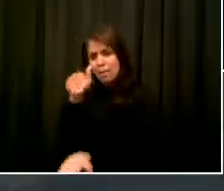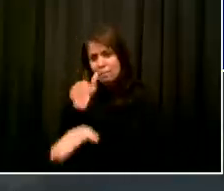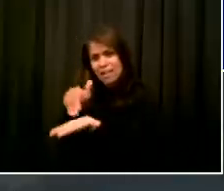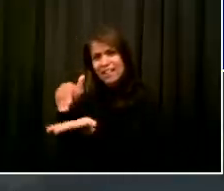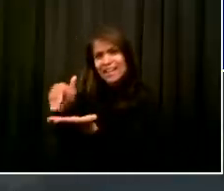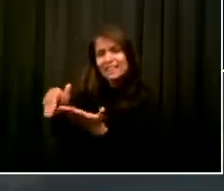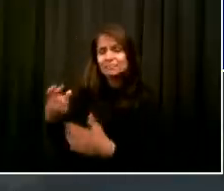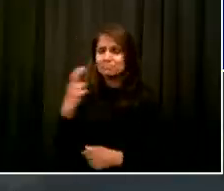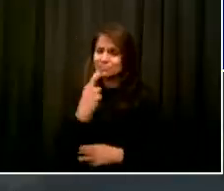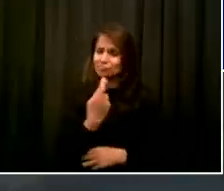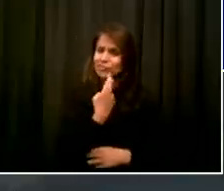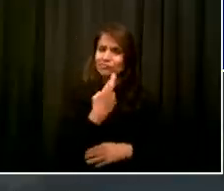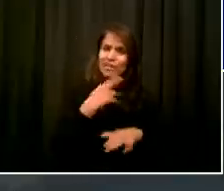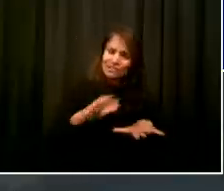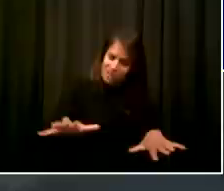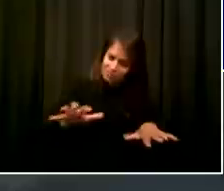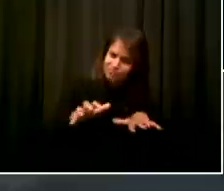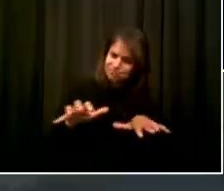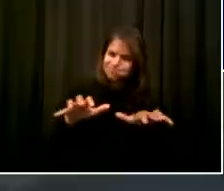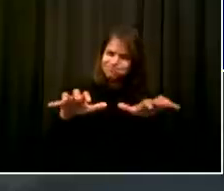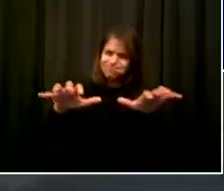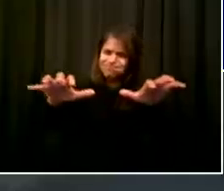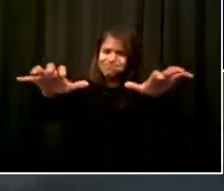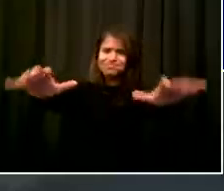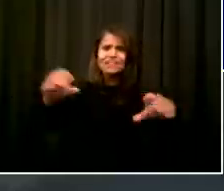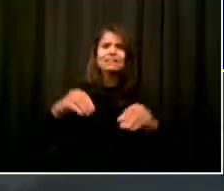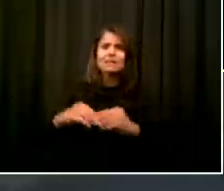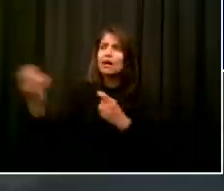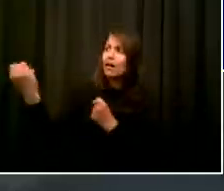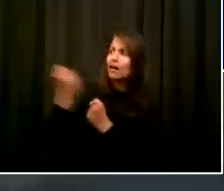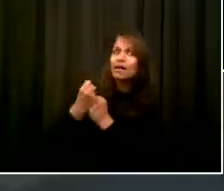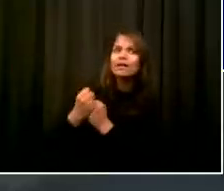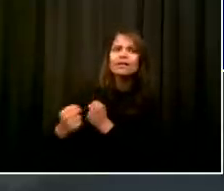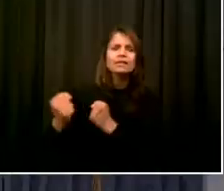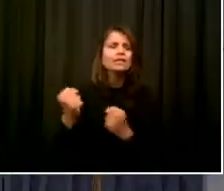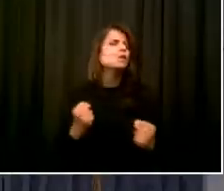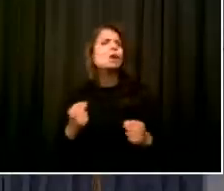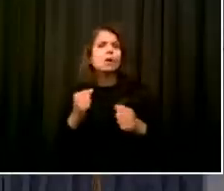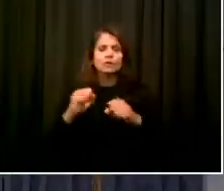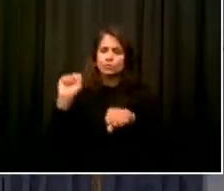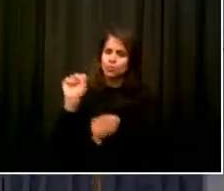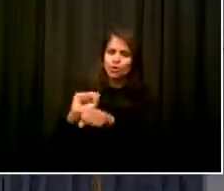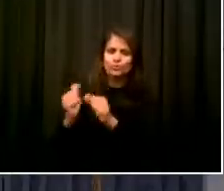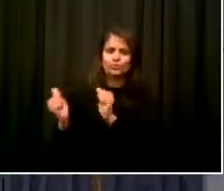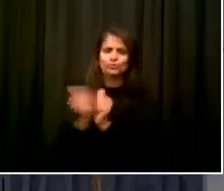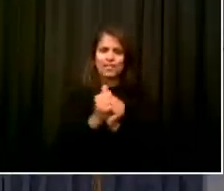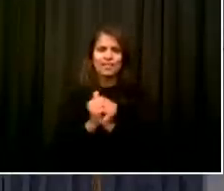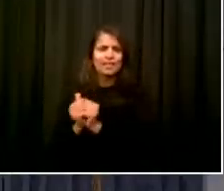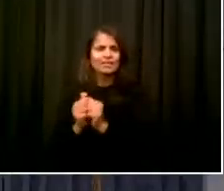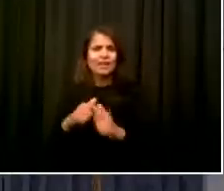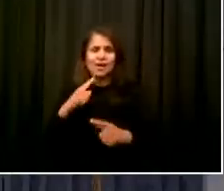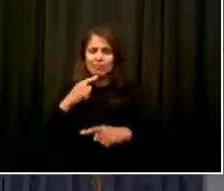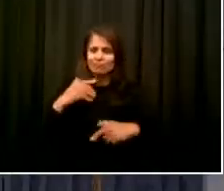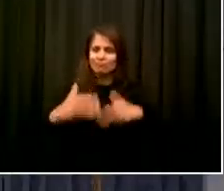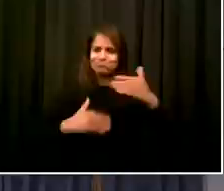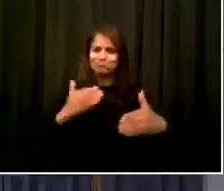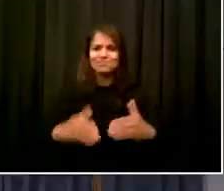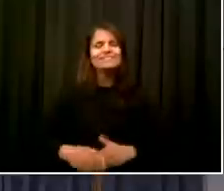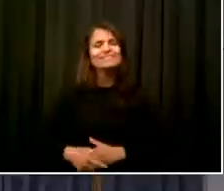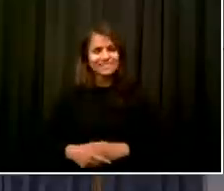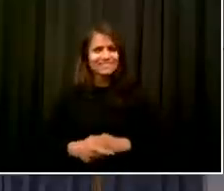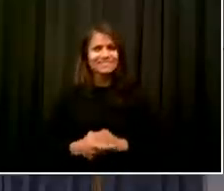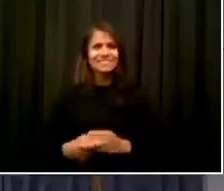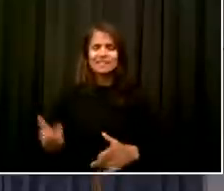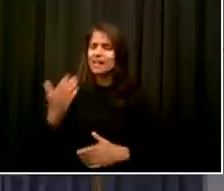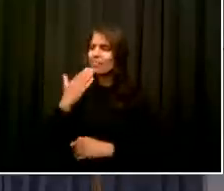streets and sidewalks to help our, our cherished restaurants come back to life. Thank you very much, Commissioner. now to talk about